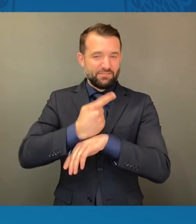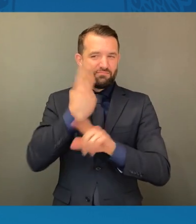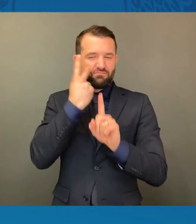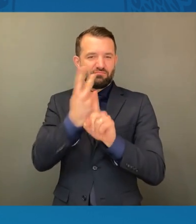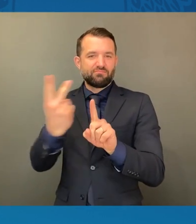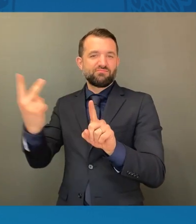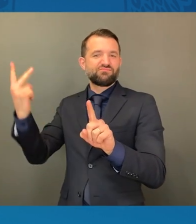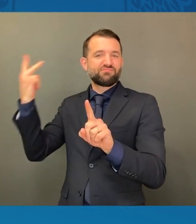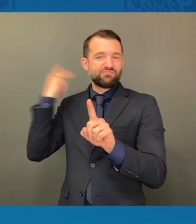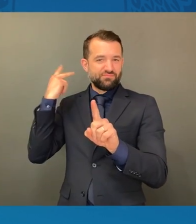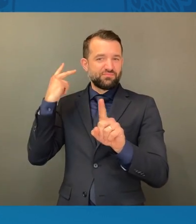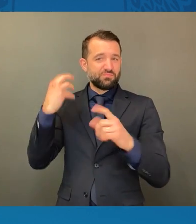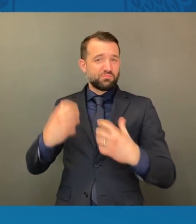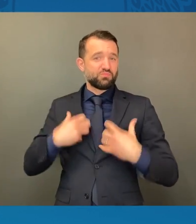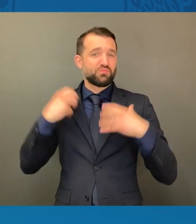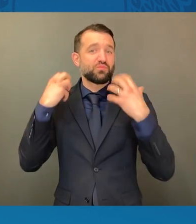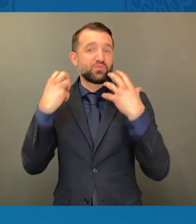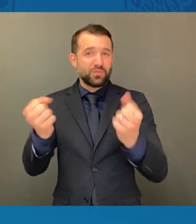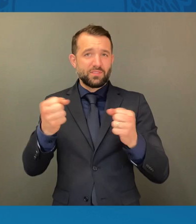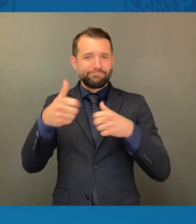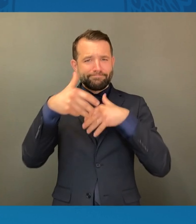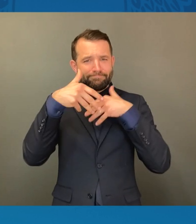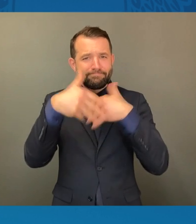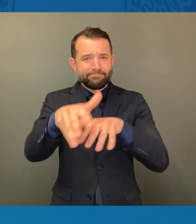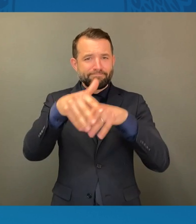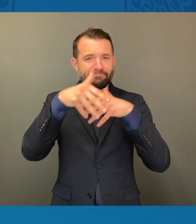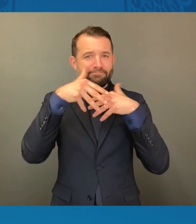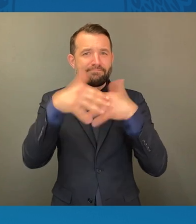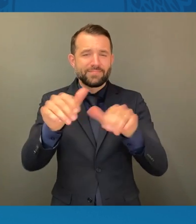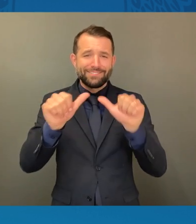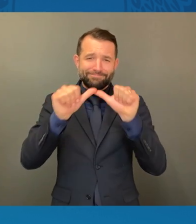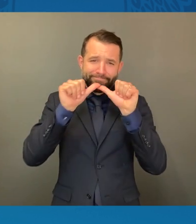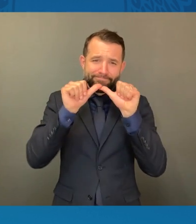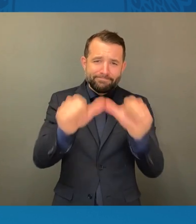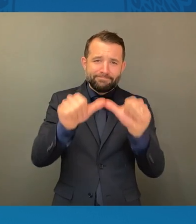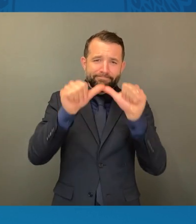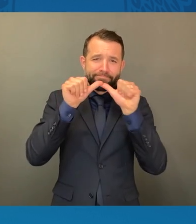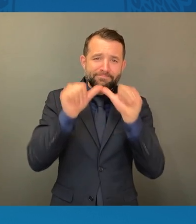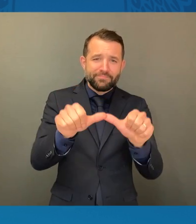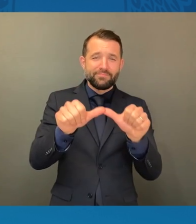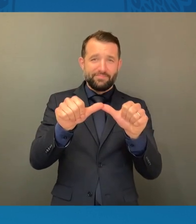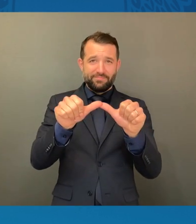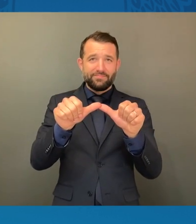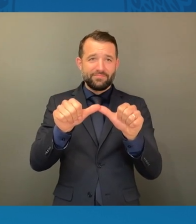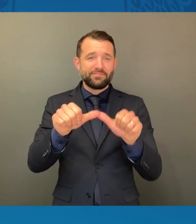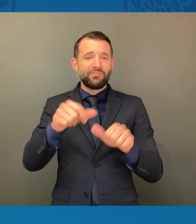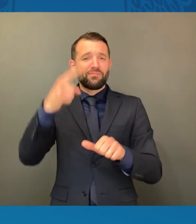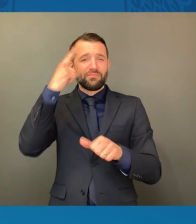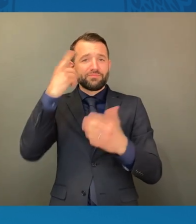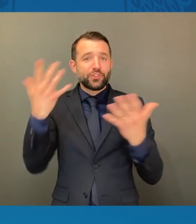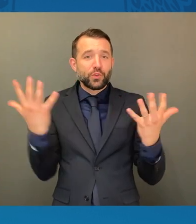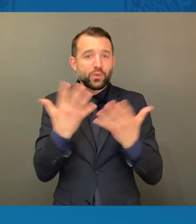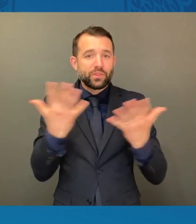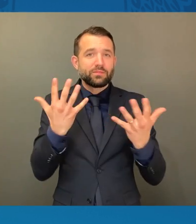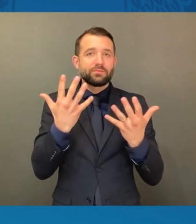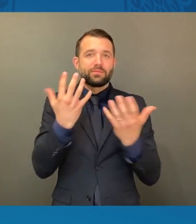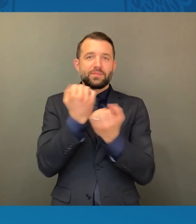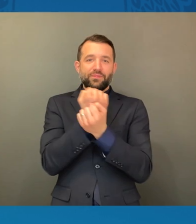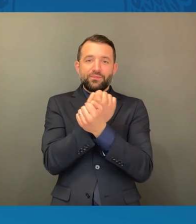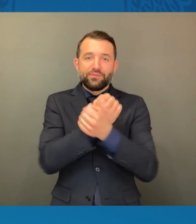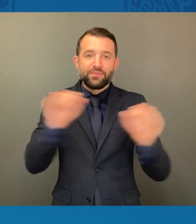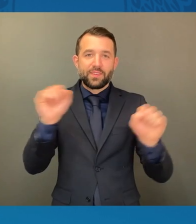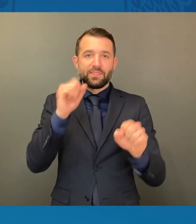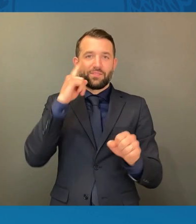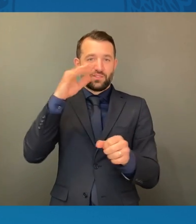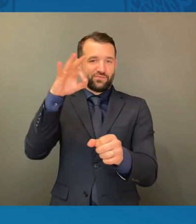continued to push forward to secure the freedom to vote. And they